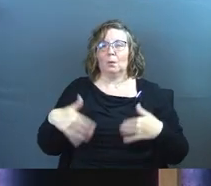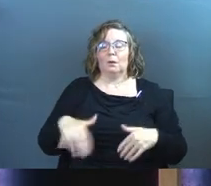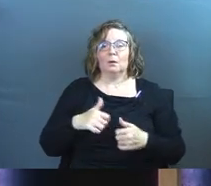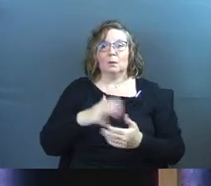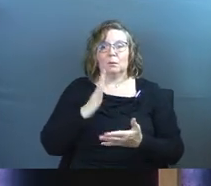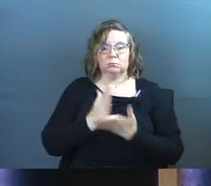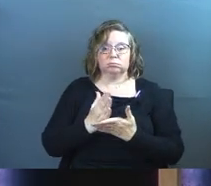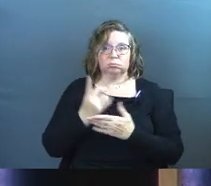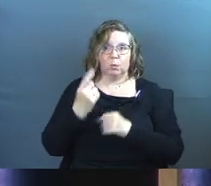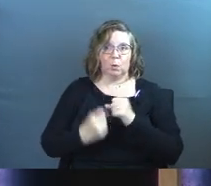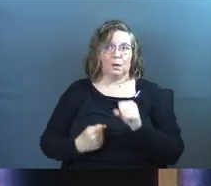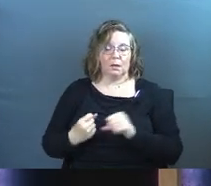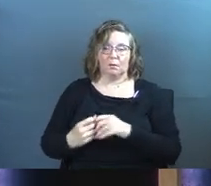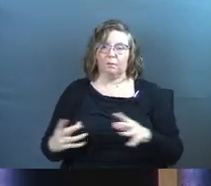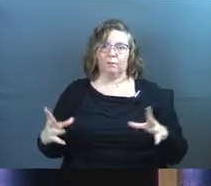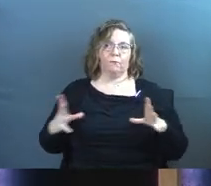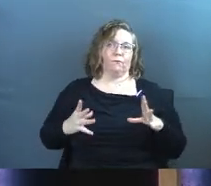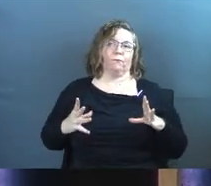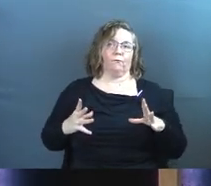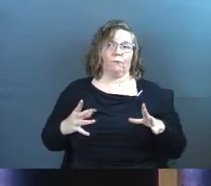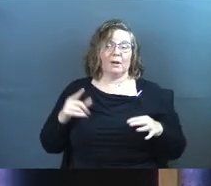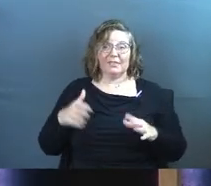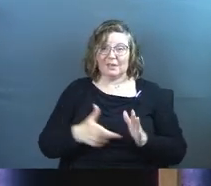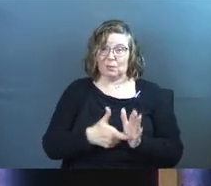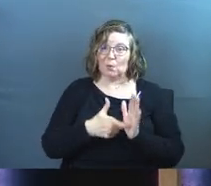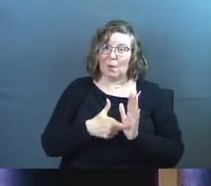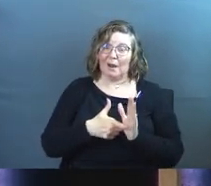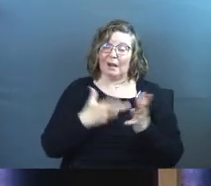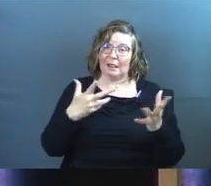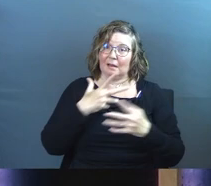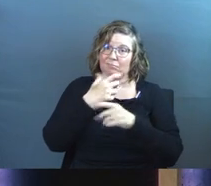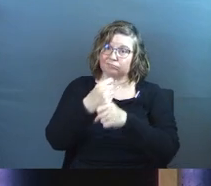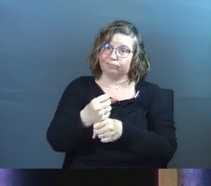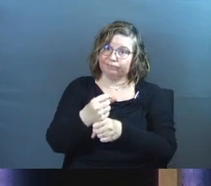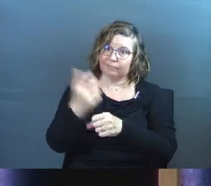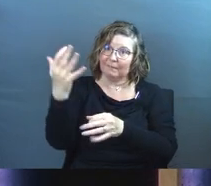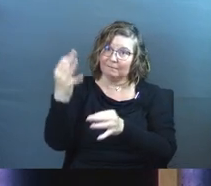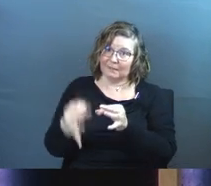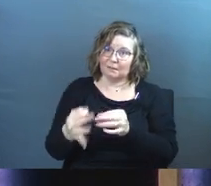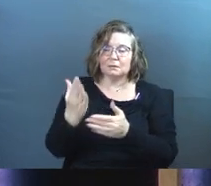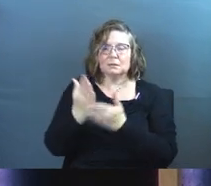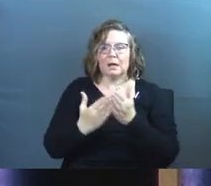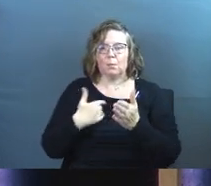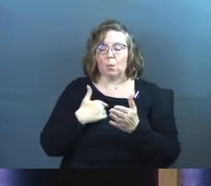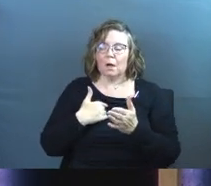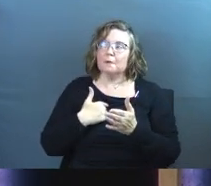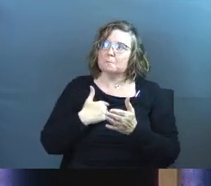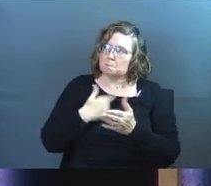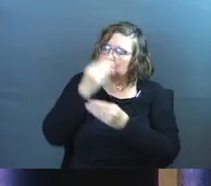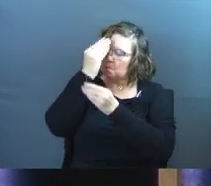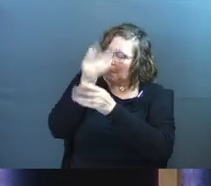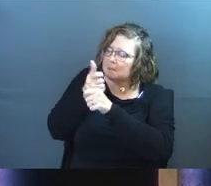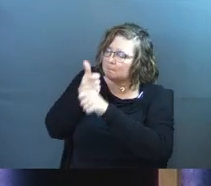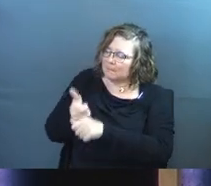complete year off. This would have required great faith. Some would have obeyed this. Some might not have